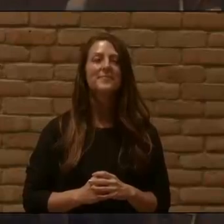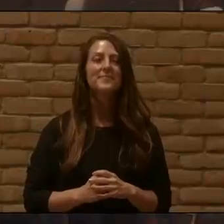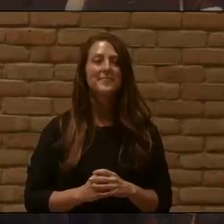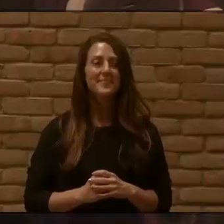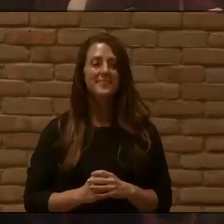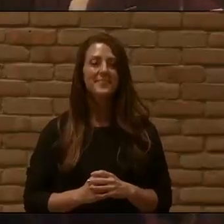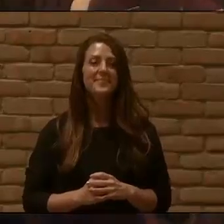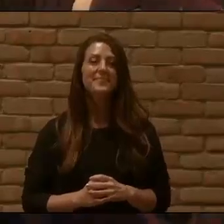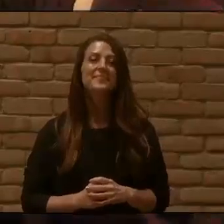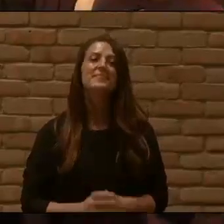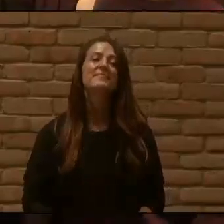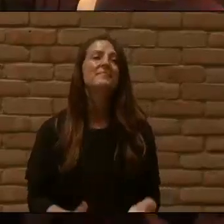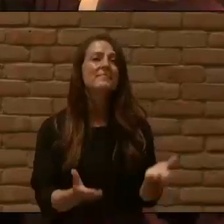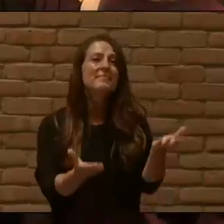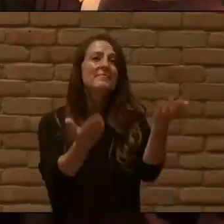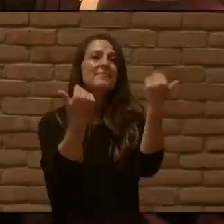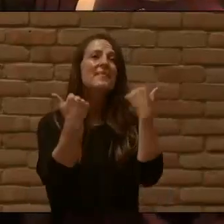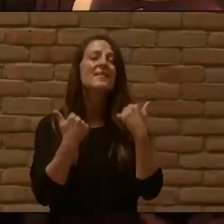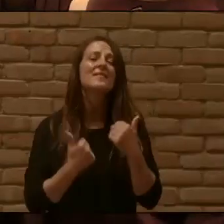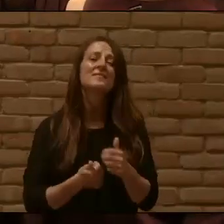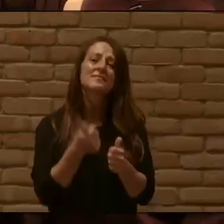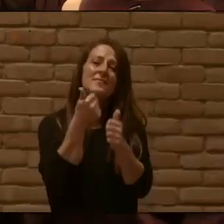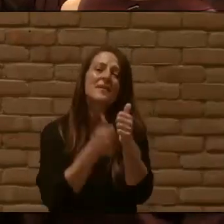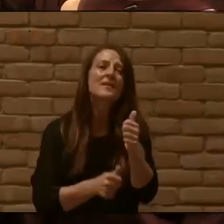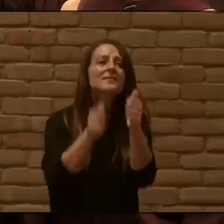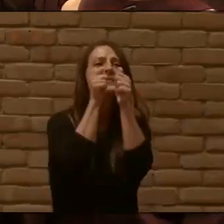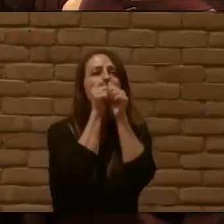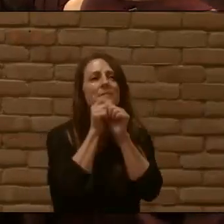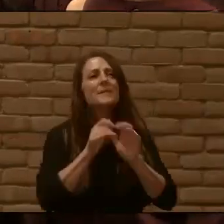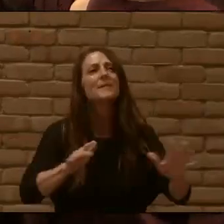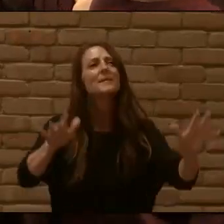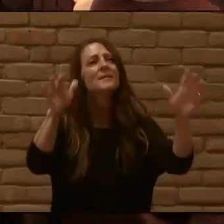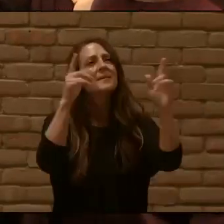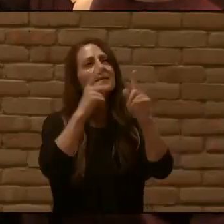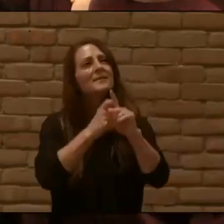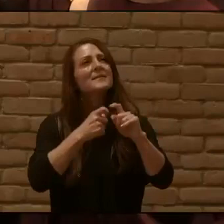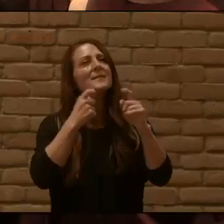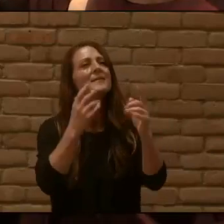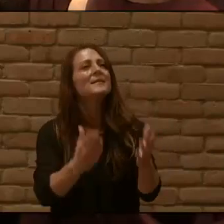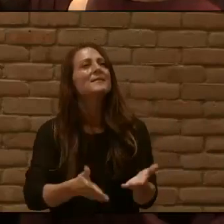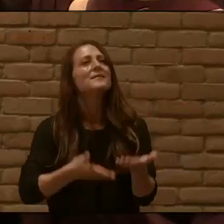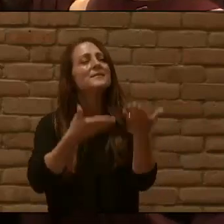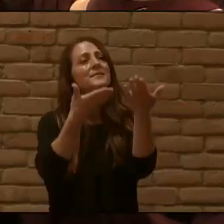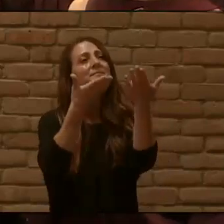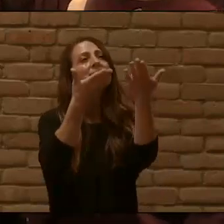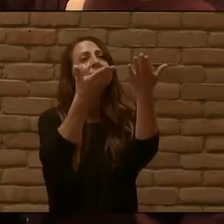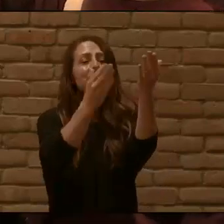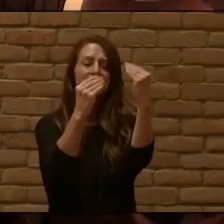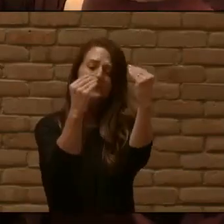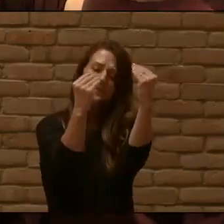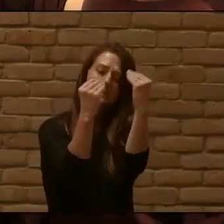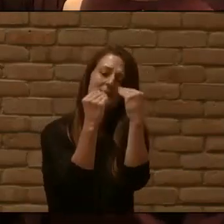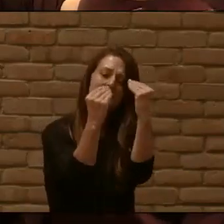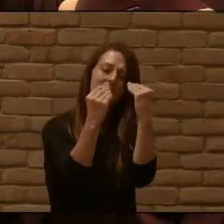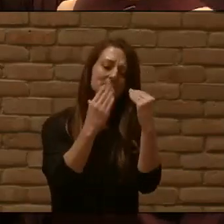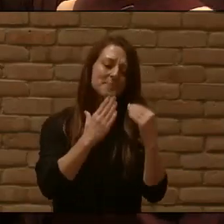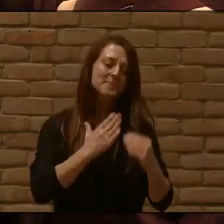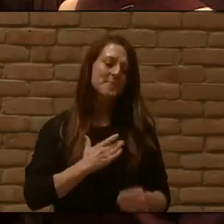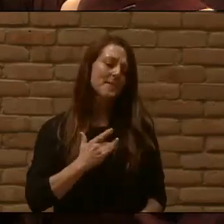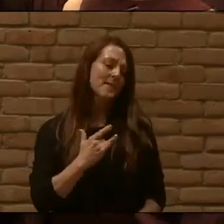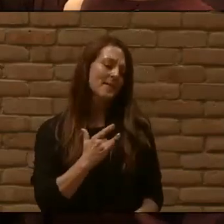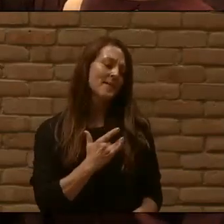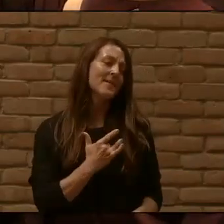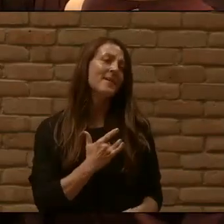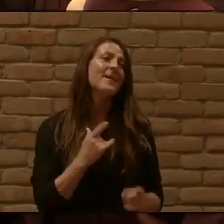Come thou font of every blessing To my heart